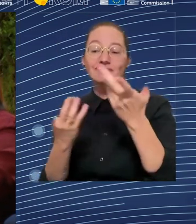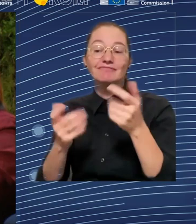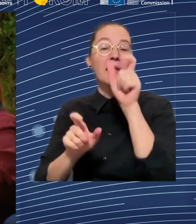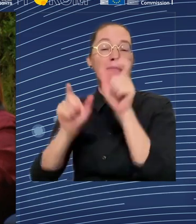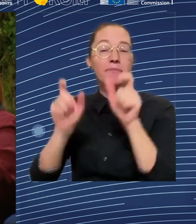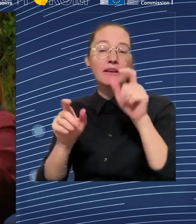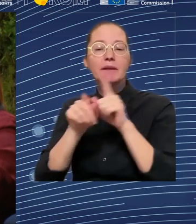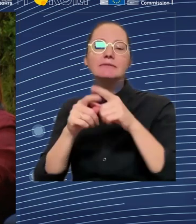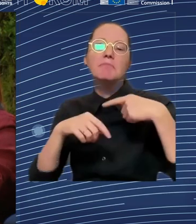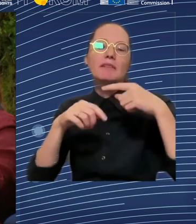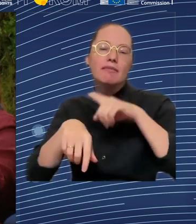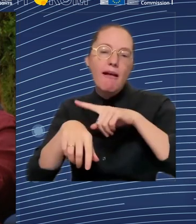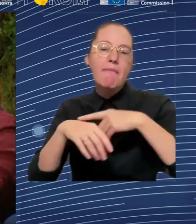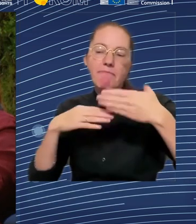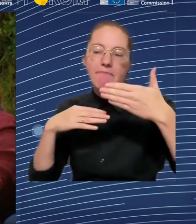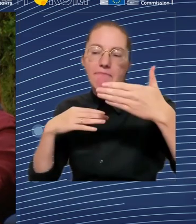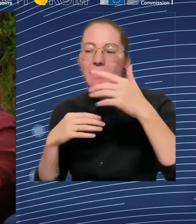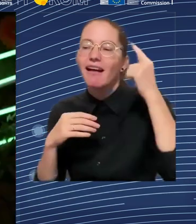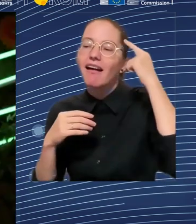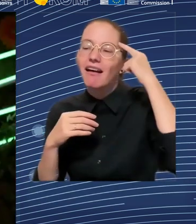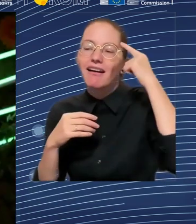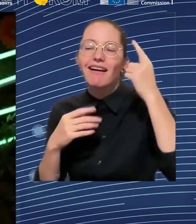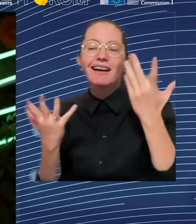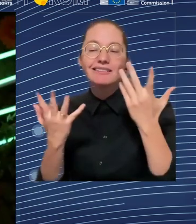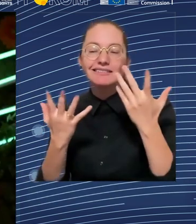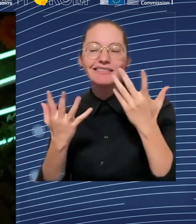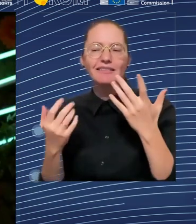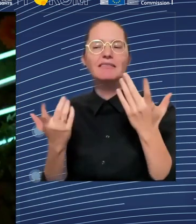on me? And what do I need to do to succeed?